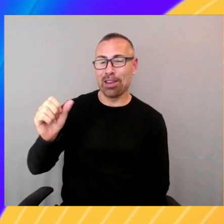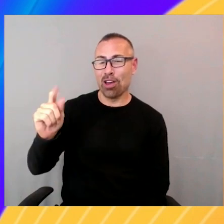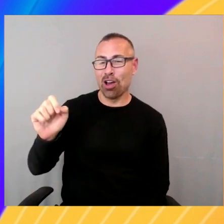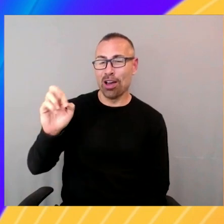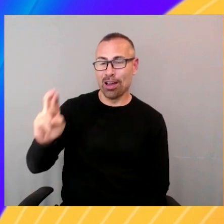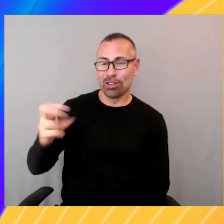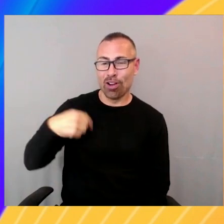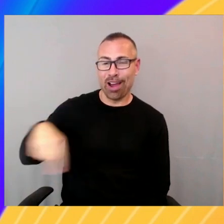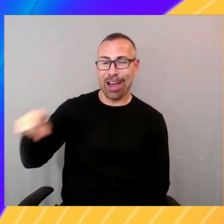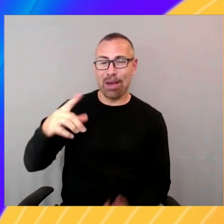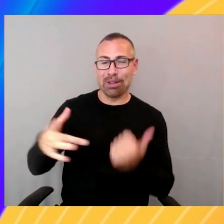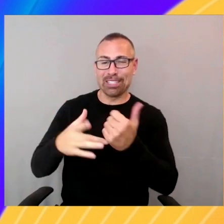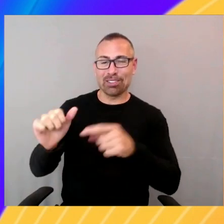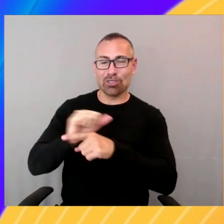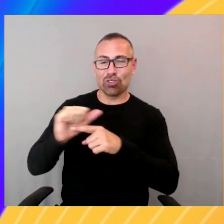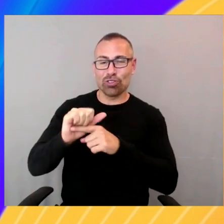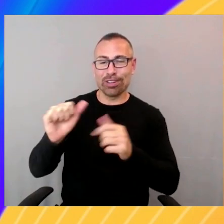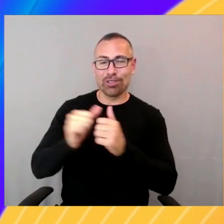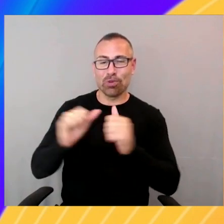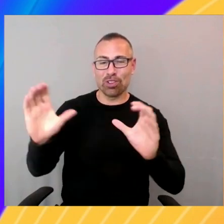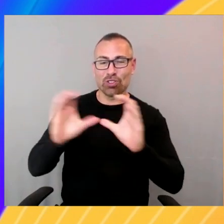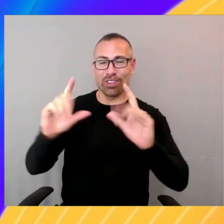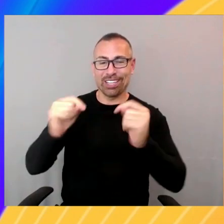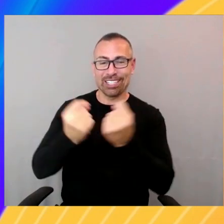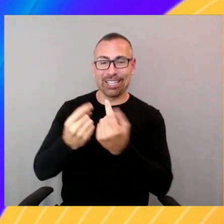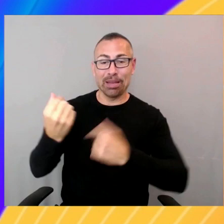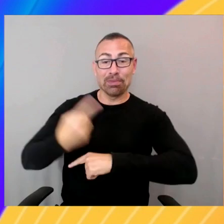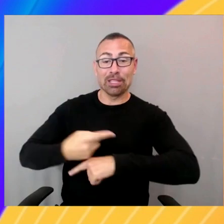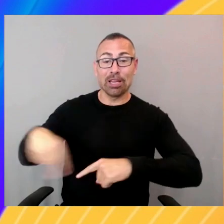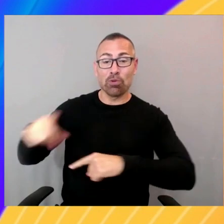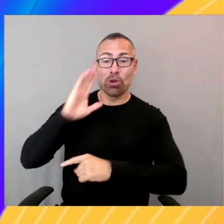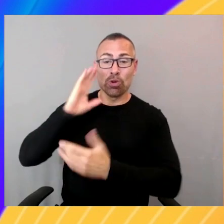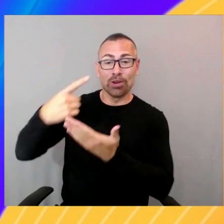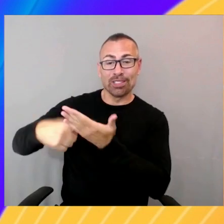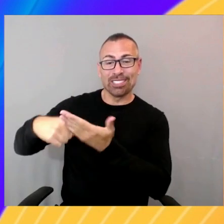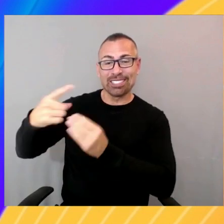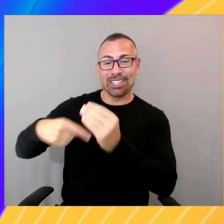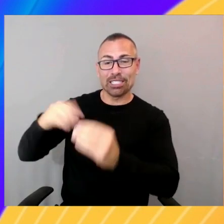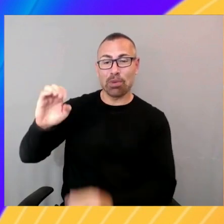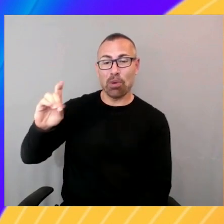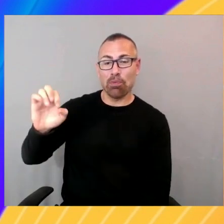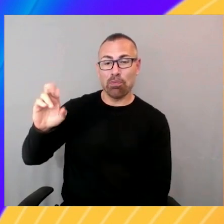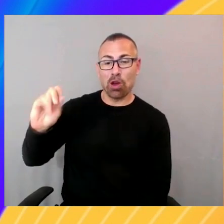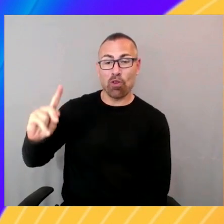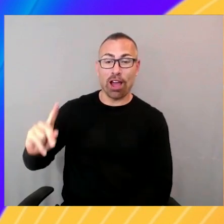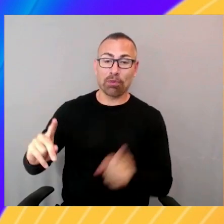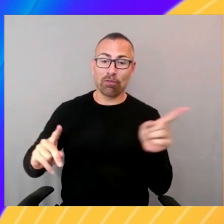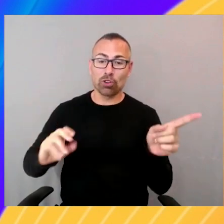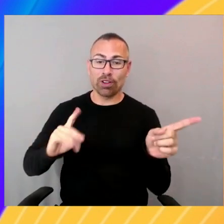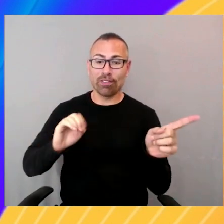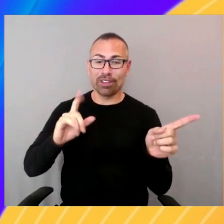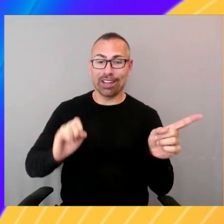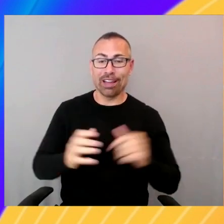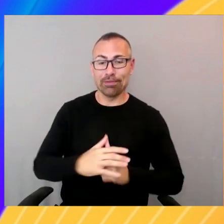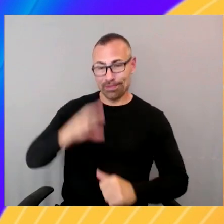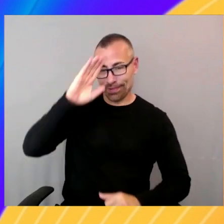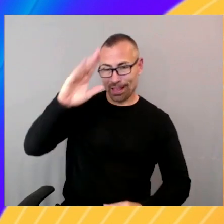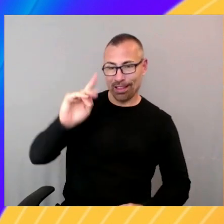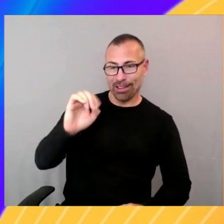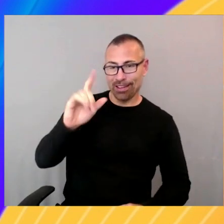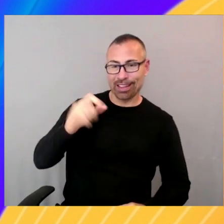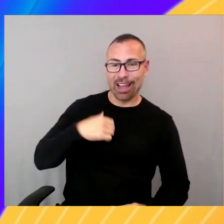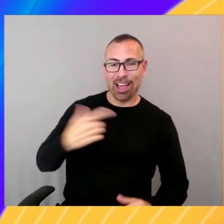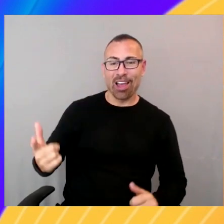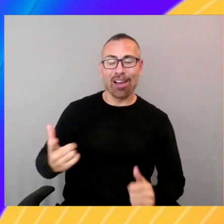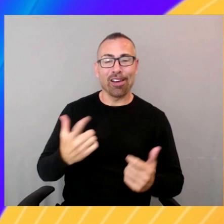talk about Amazon Bedrock but first we have my good friend Kyle. Hello, I'm Kyle Dickinson, your neighborhood friendly senior security solution architect that focuses on threat